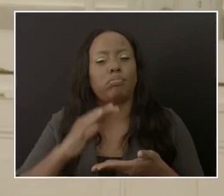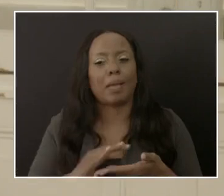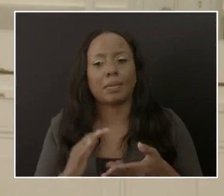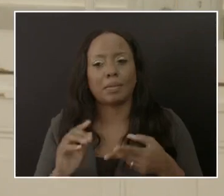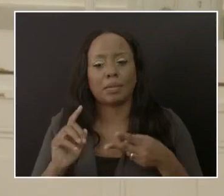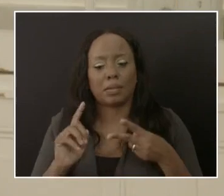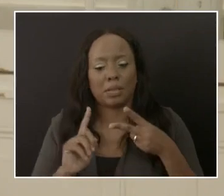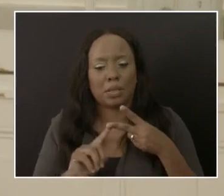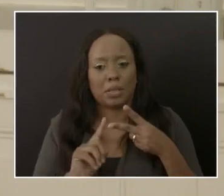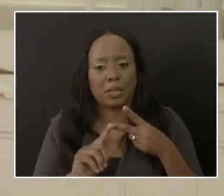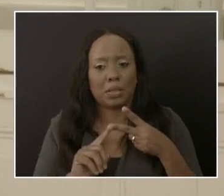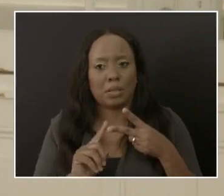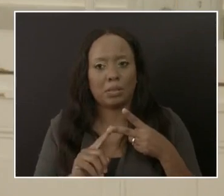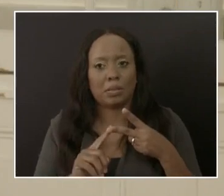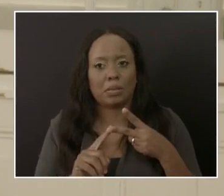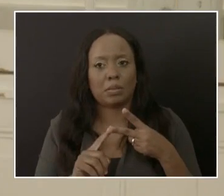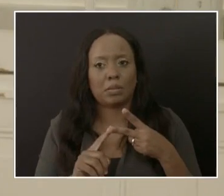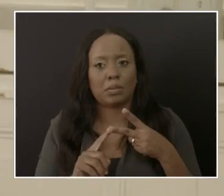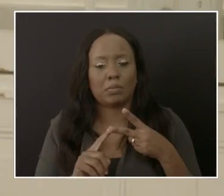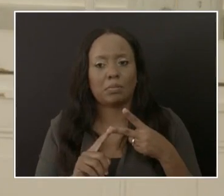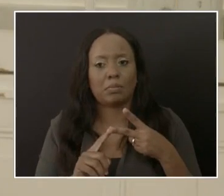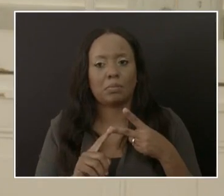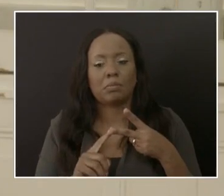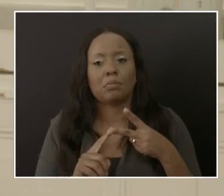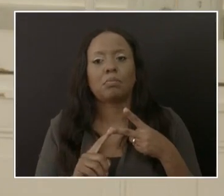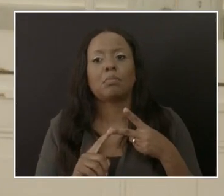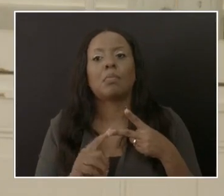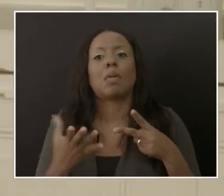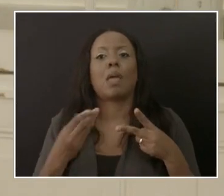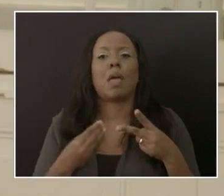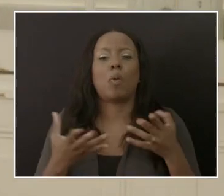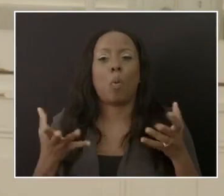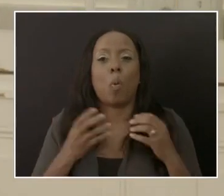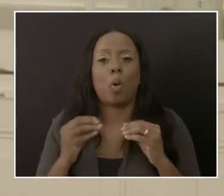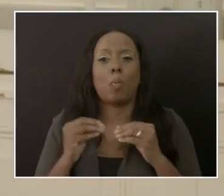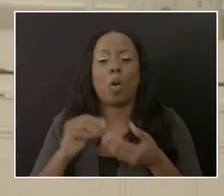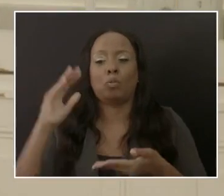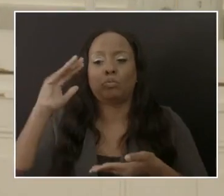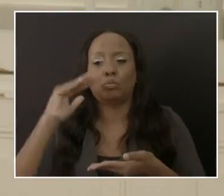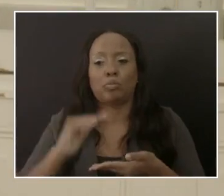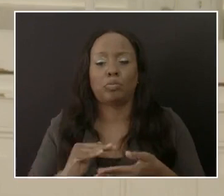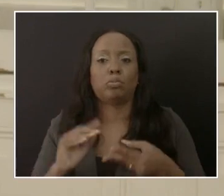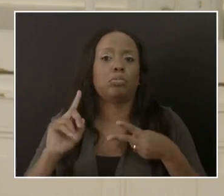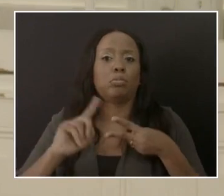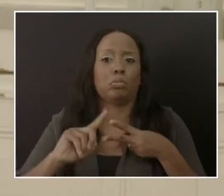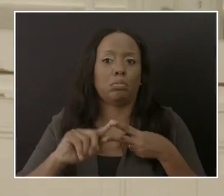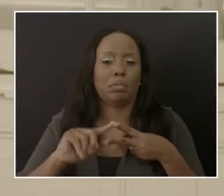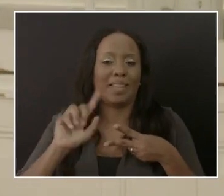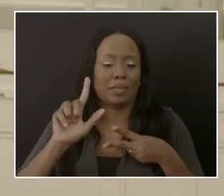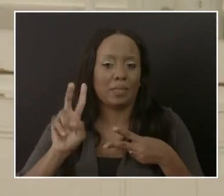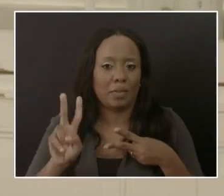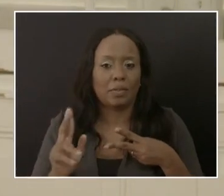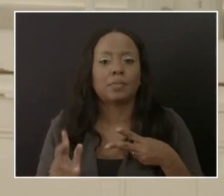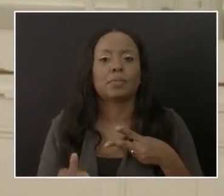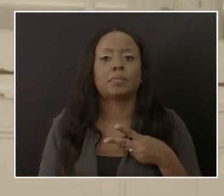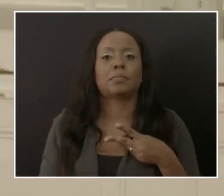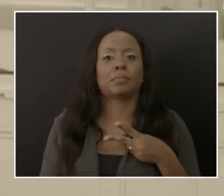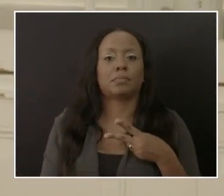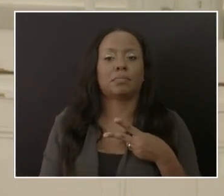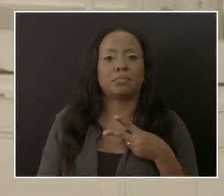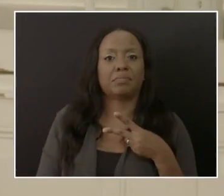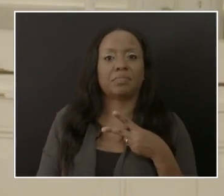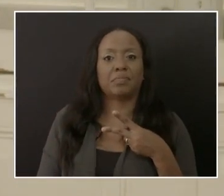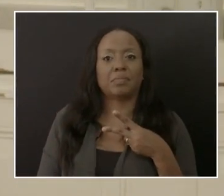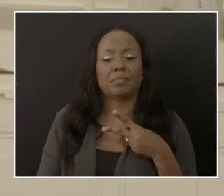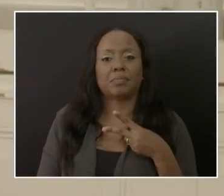Sorry Queen's College has been wound down. We are trying to wind down the operations at Lester Vaughan. With